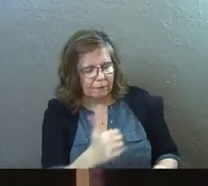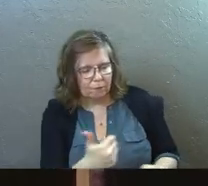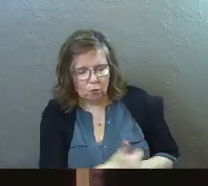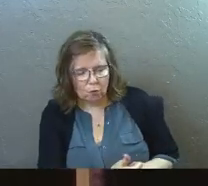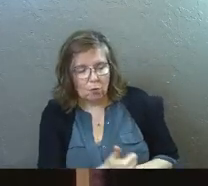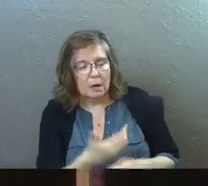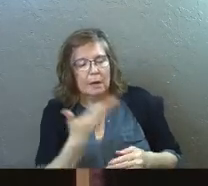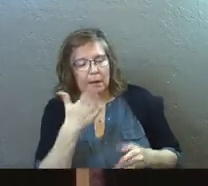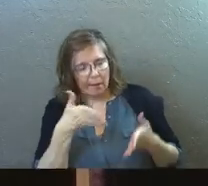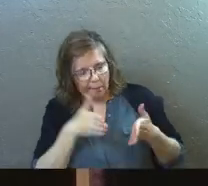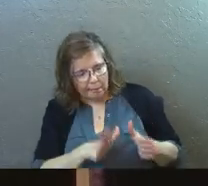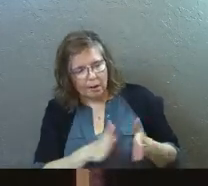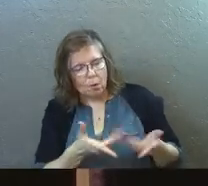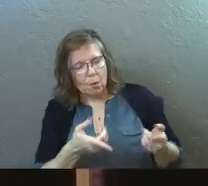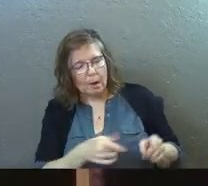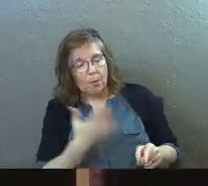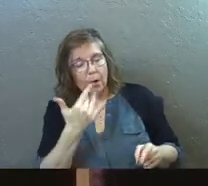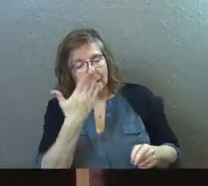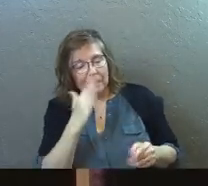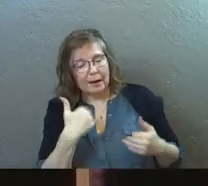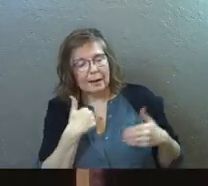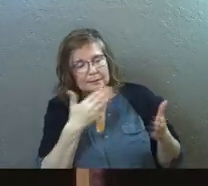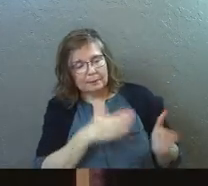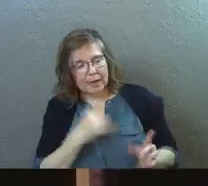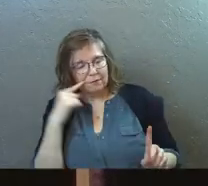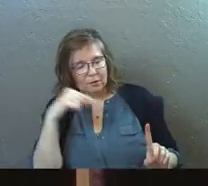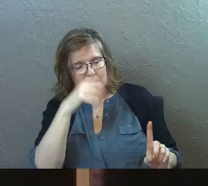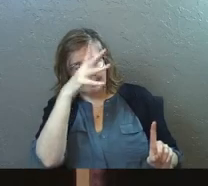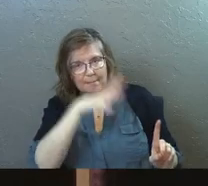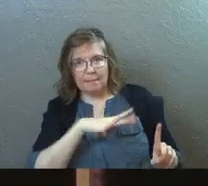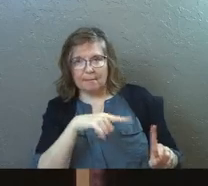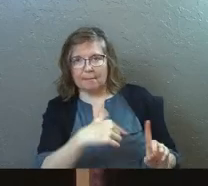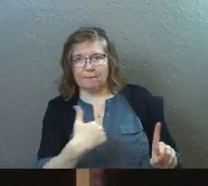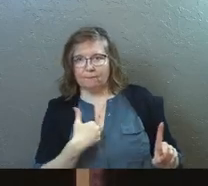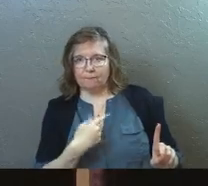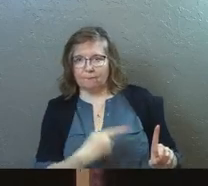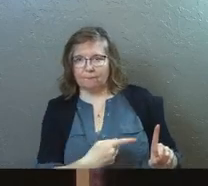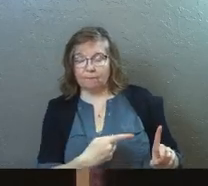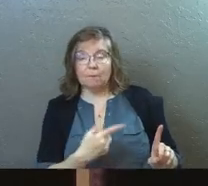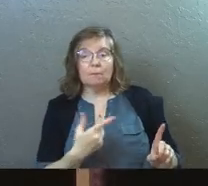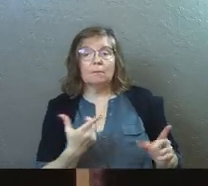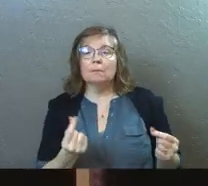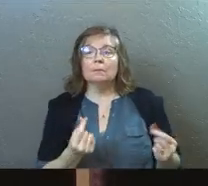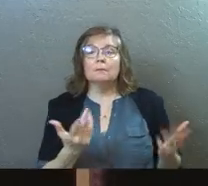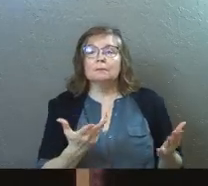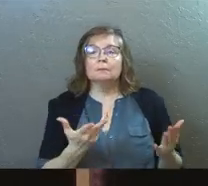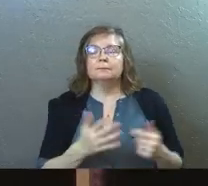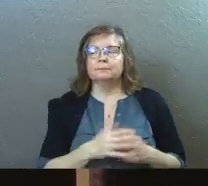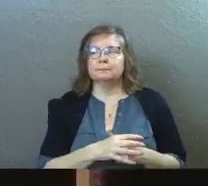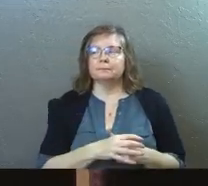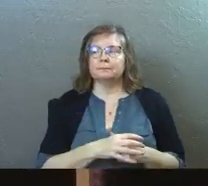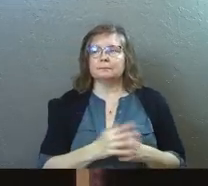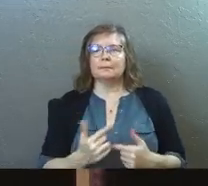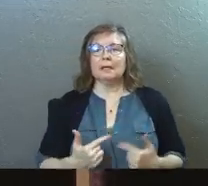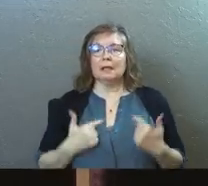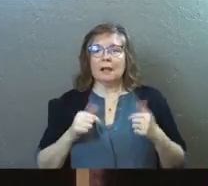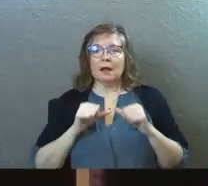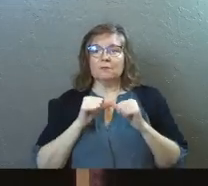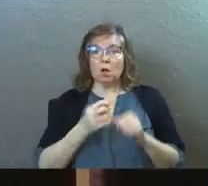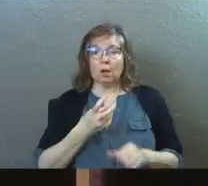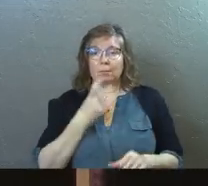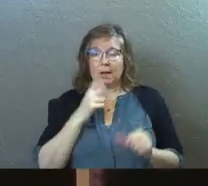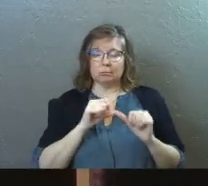God allowed this to happen in his life because God's got a plan for this man. And what it's going to be is it's going to be a lifelong